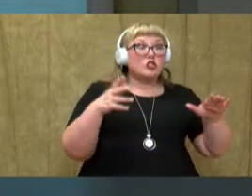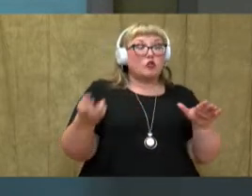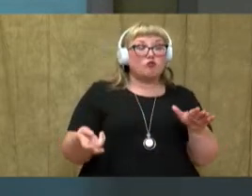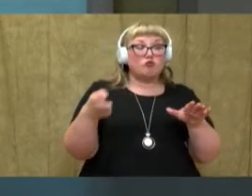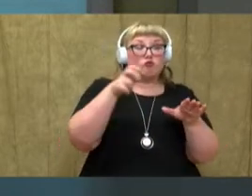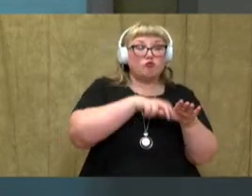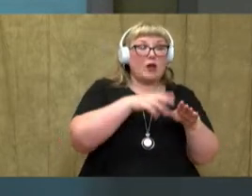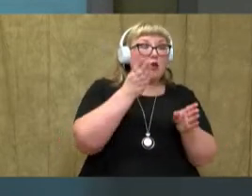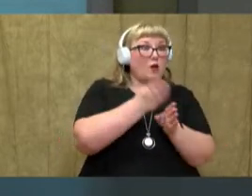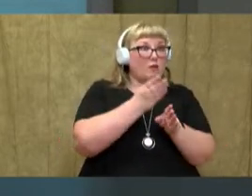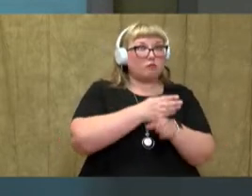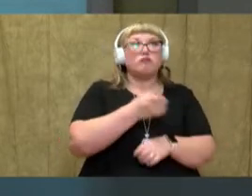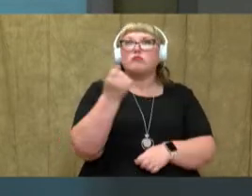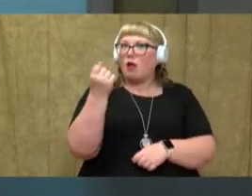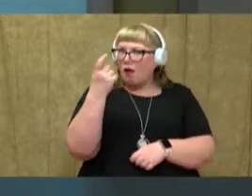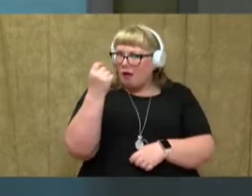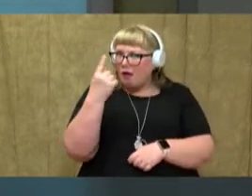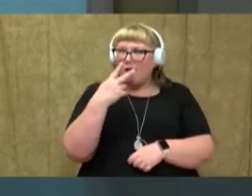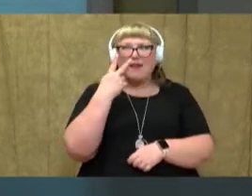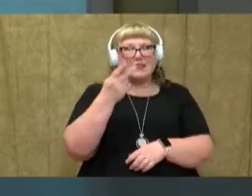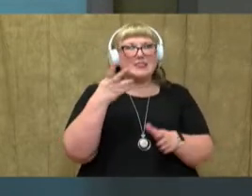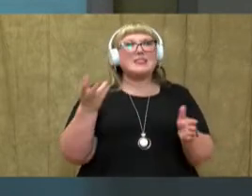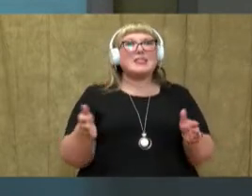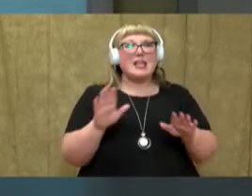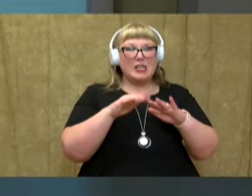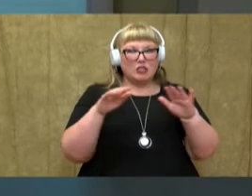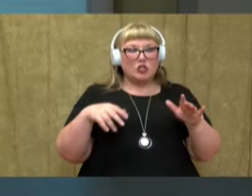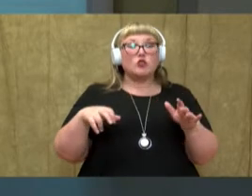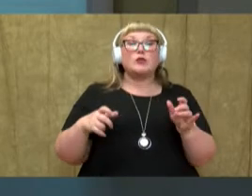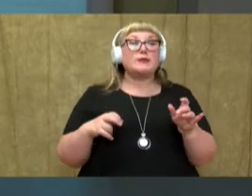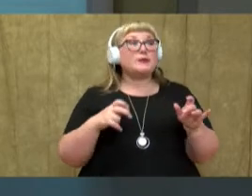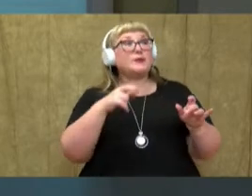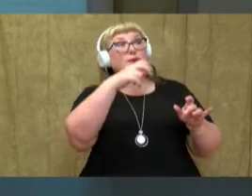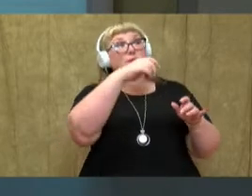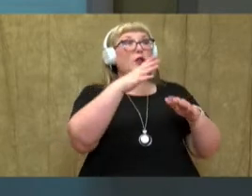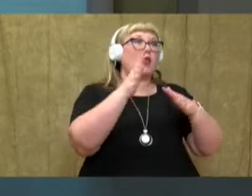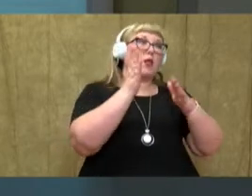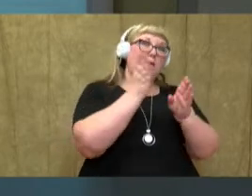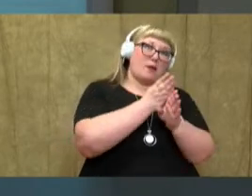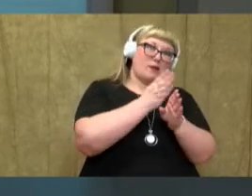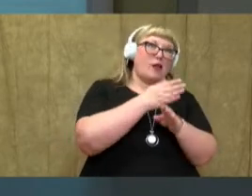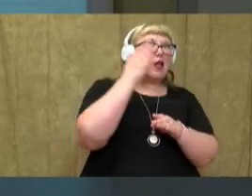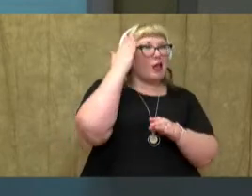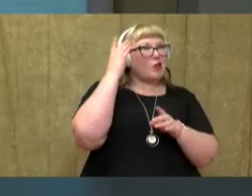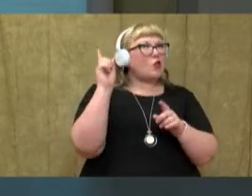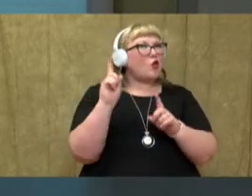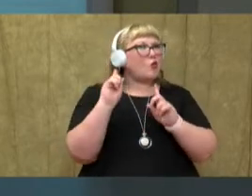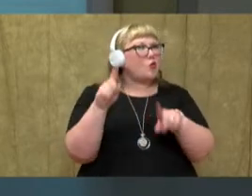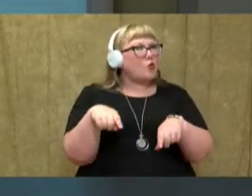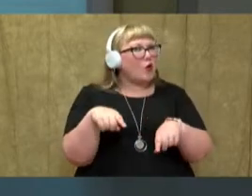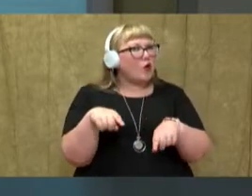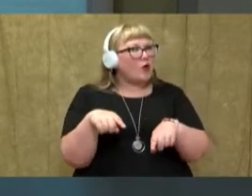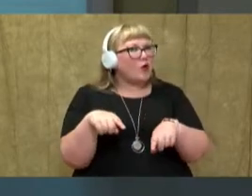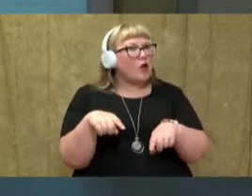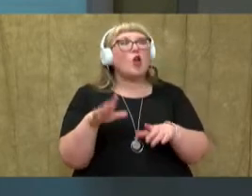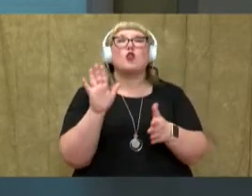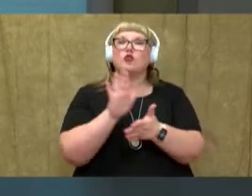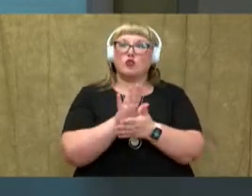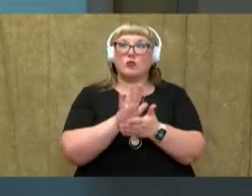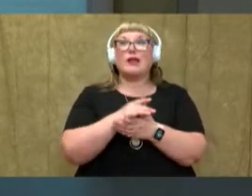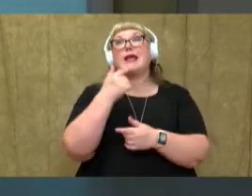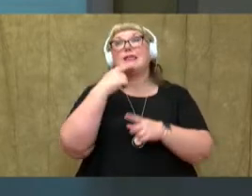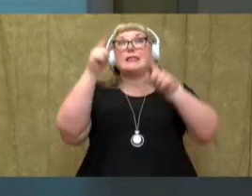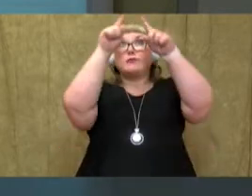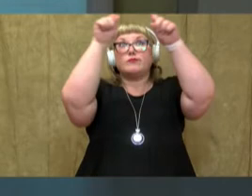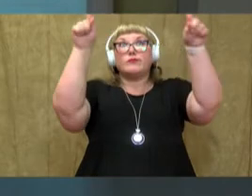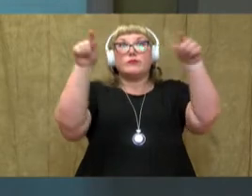bus. That makes sense because I see the children getting on to the bus. And I know they're going where? To school because it says